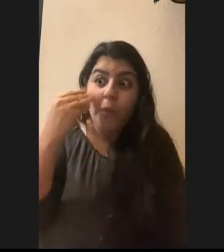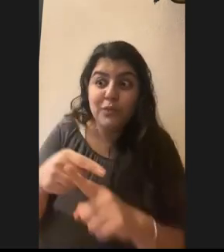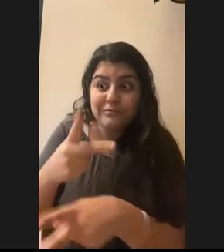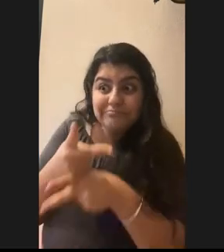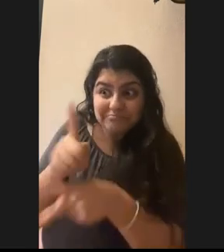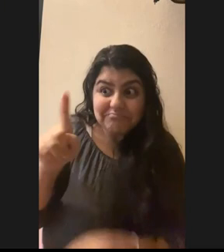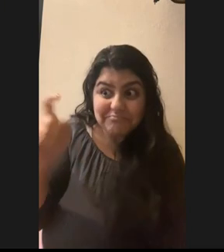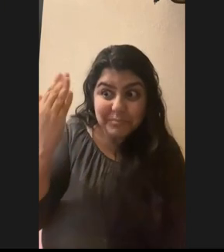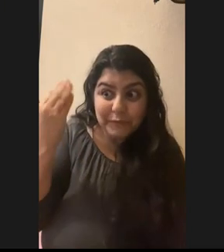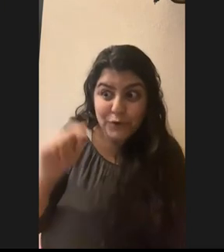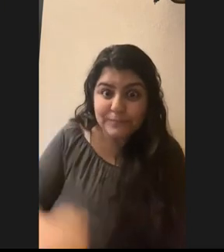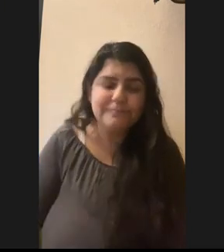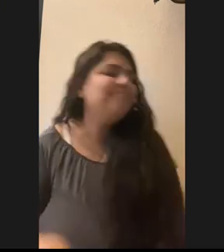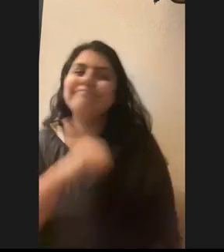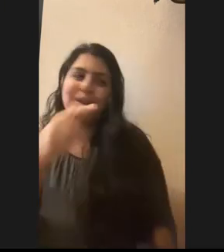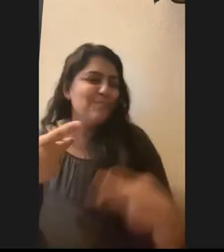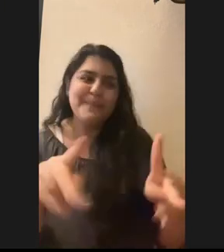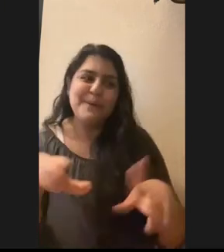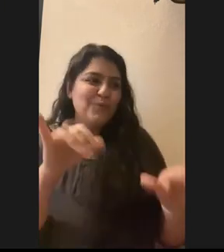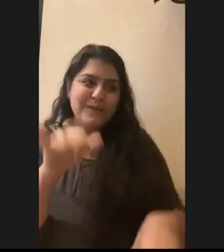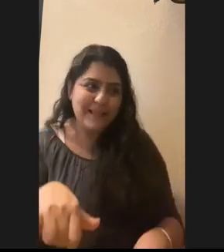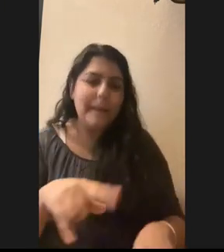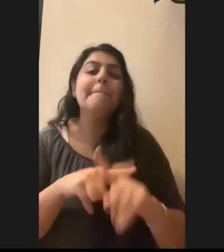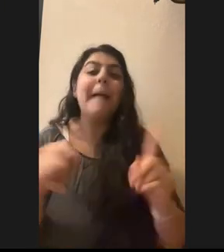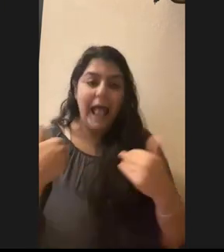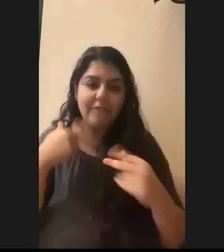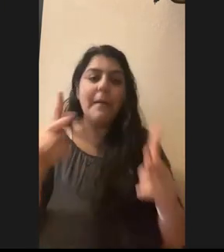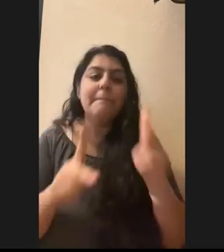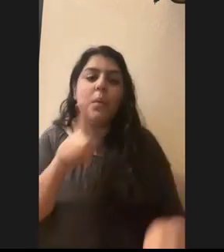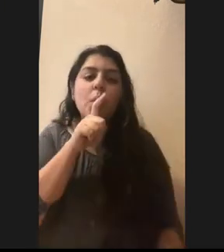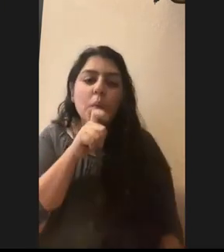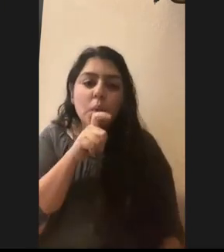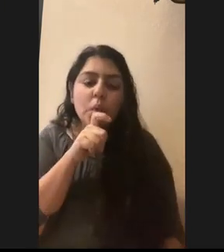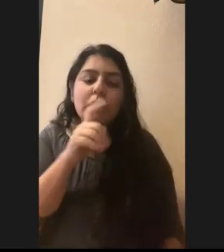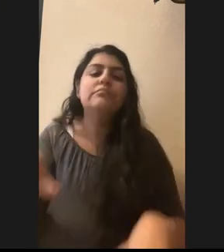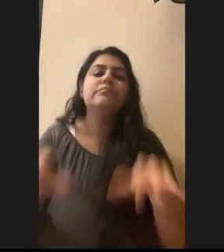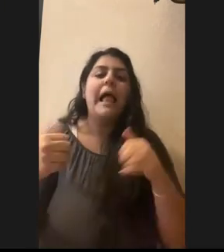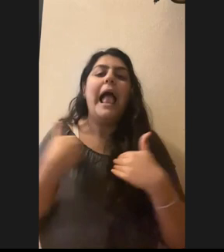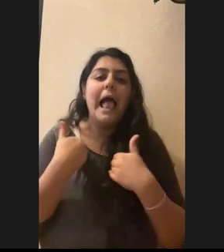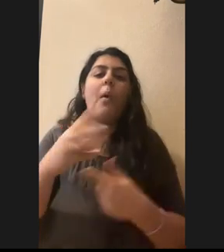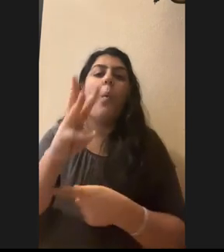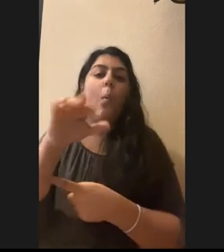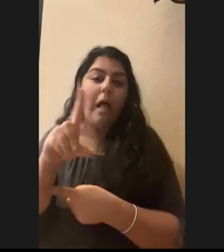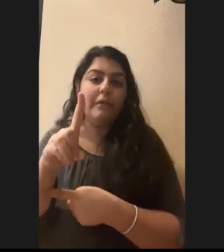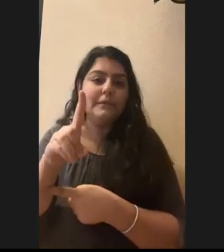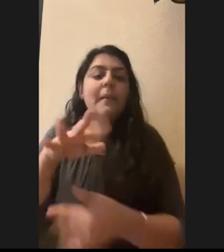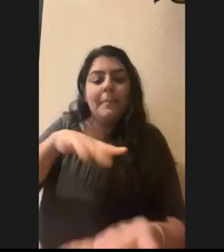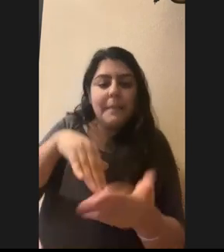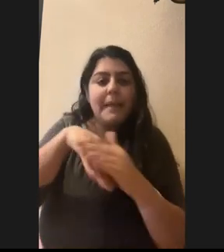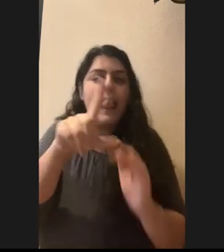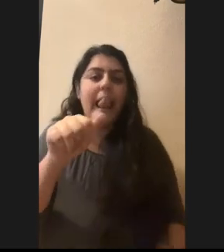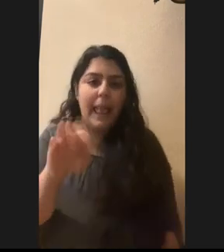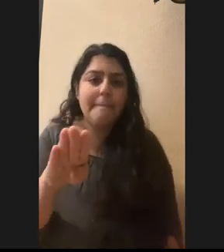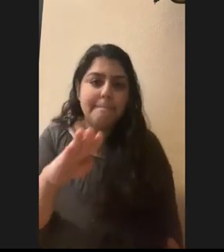So we're not allowed to do that. there are people who take animals from the wild and study them in a lab setting because, you know,